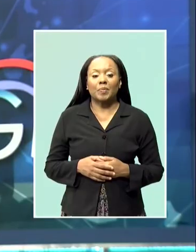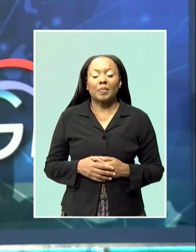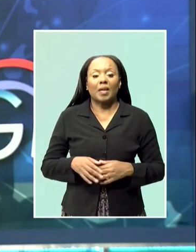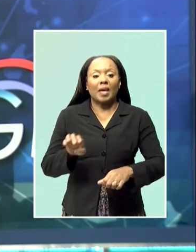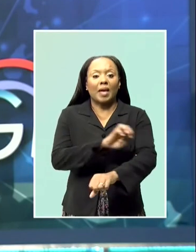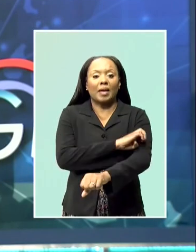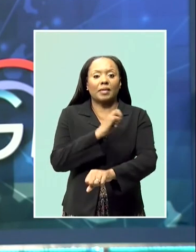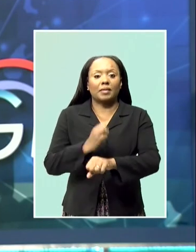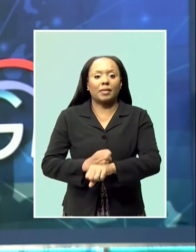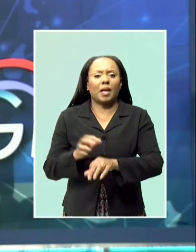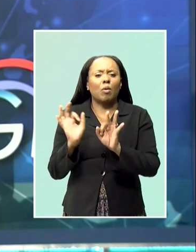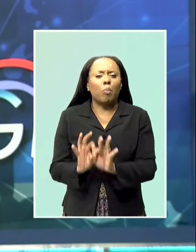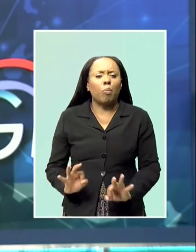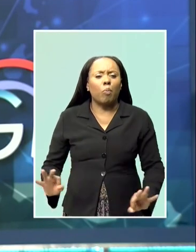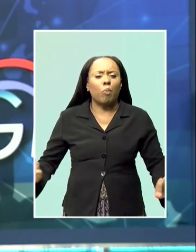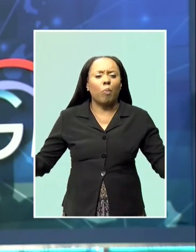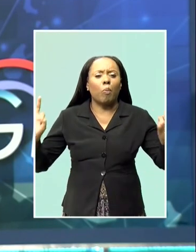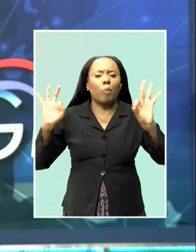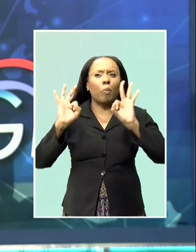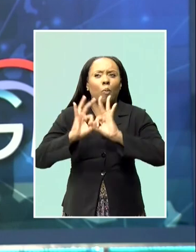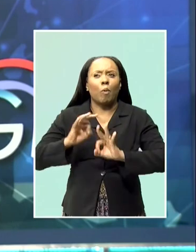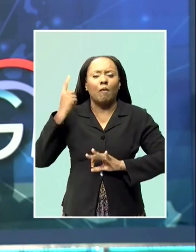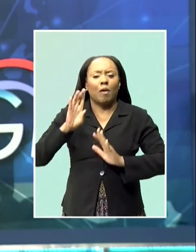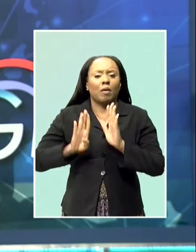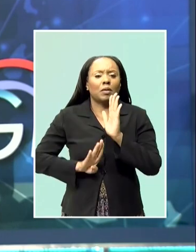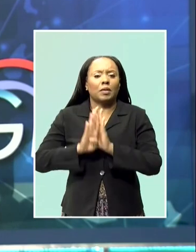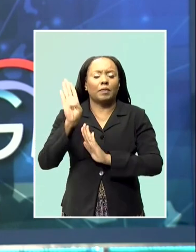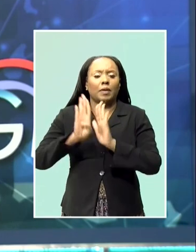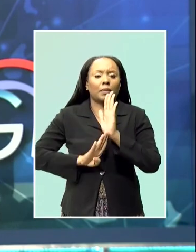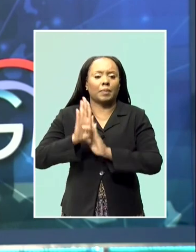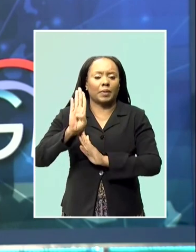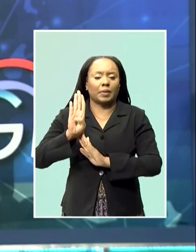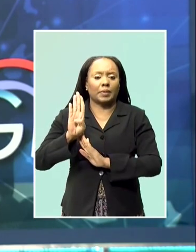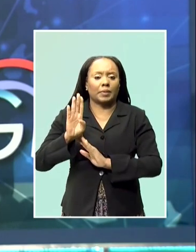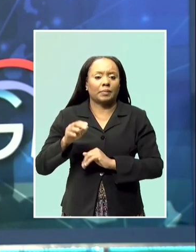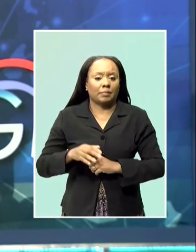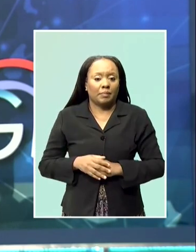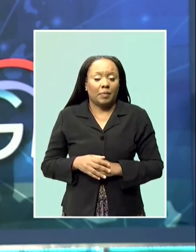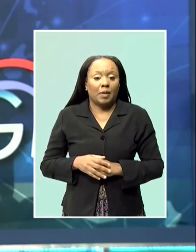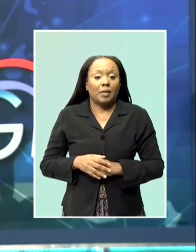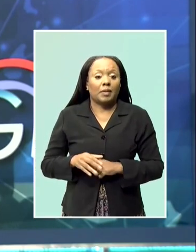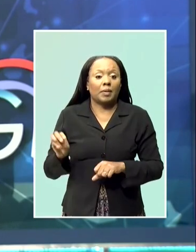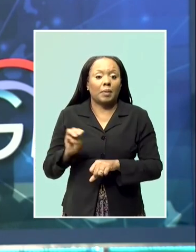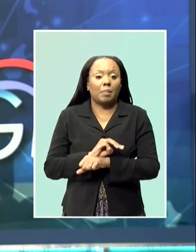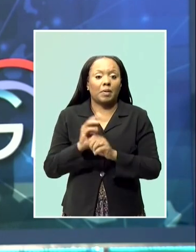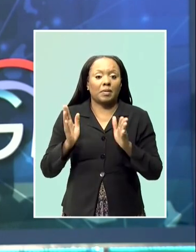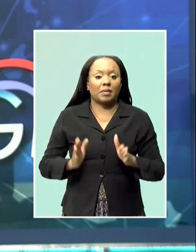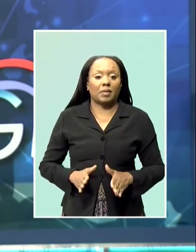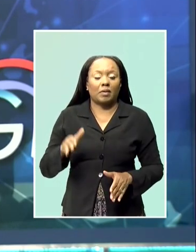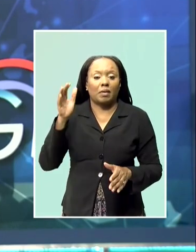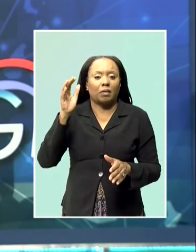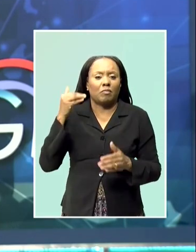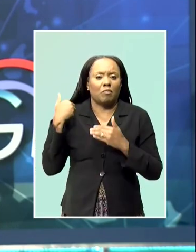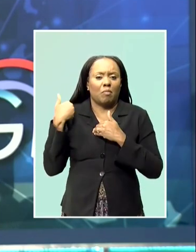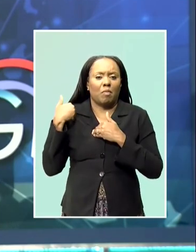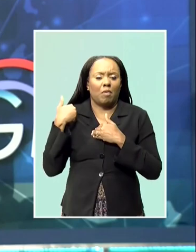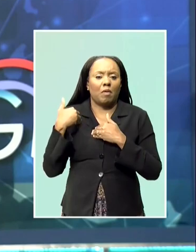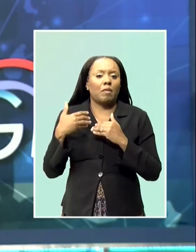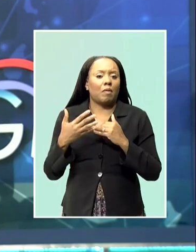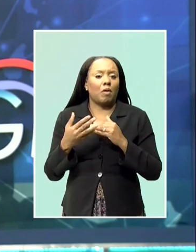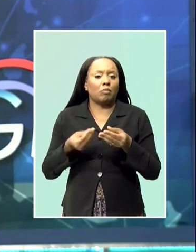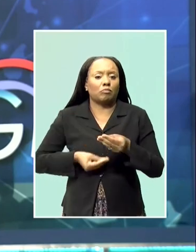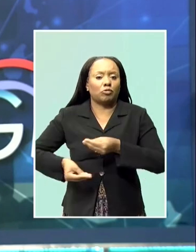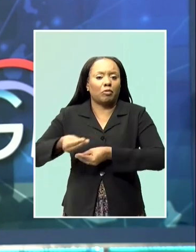Energy is critical to the development of Barbados. The reminder from Minister of State in Foreign Trade and Business,